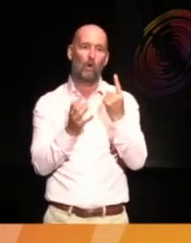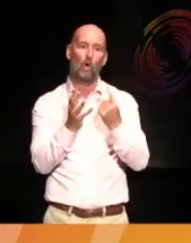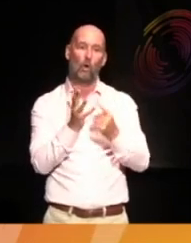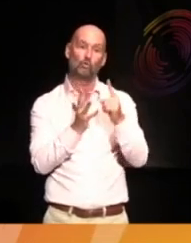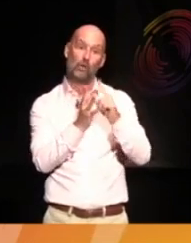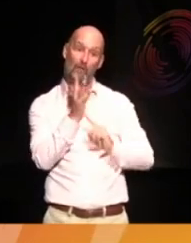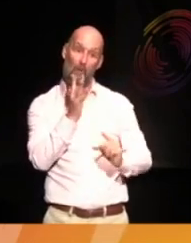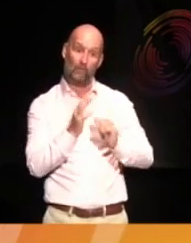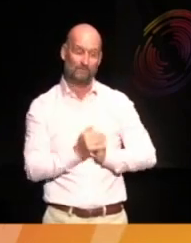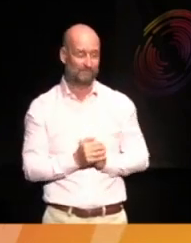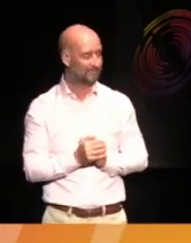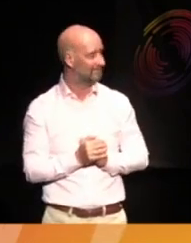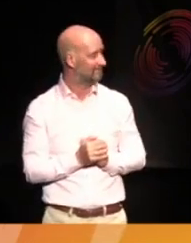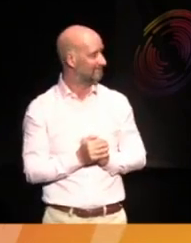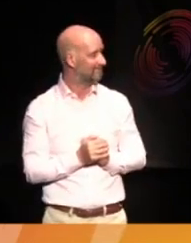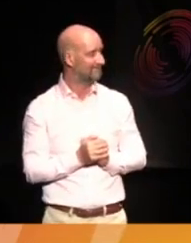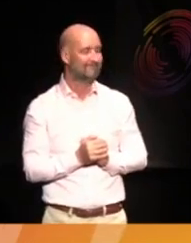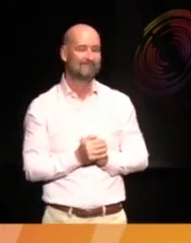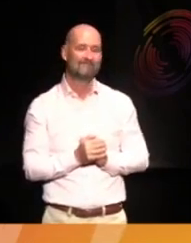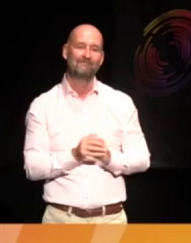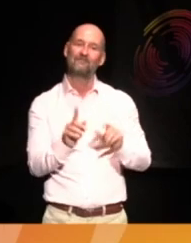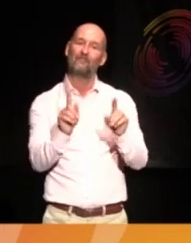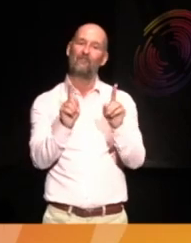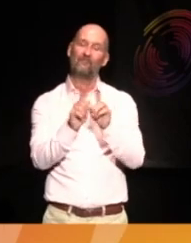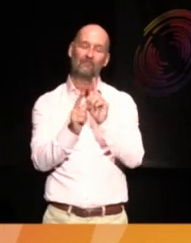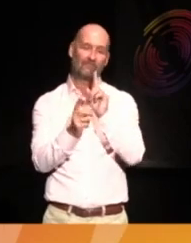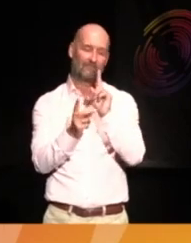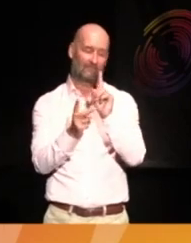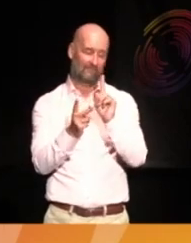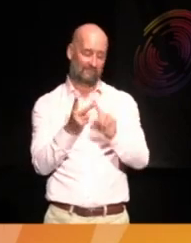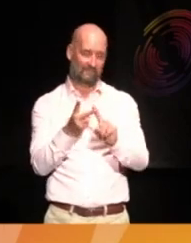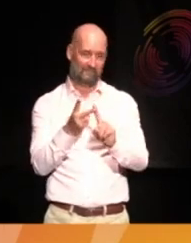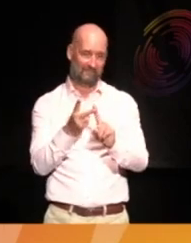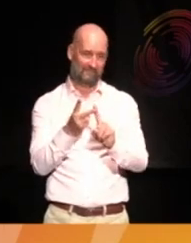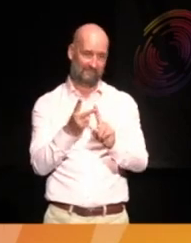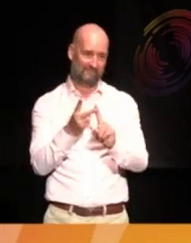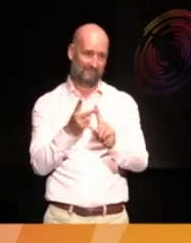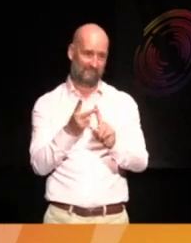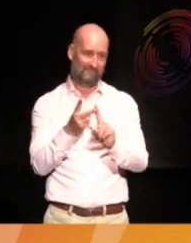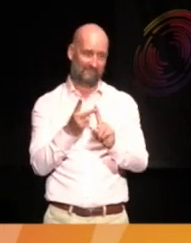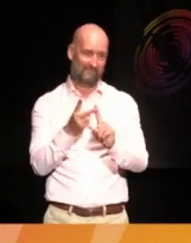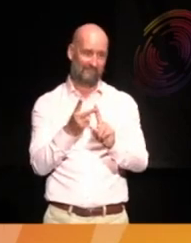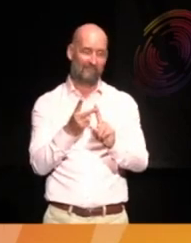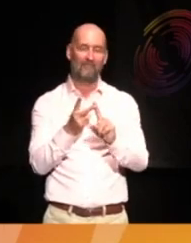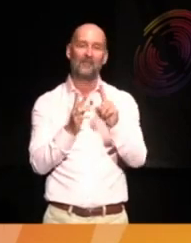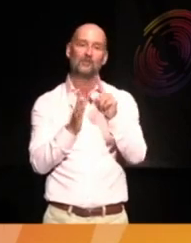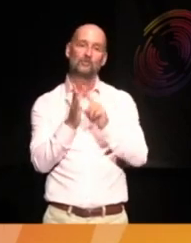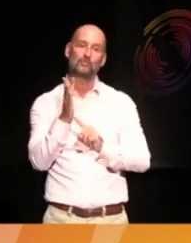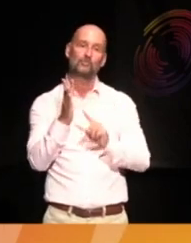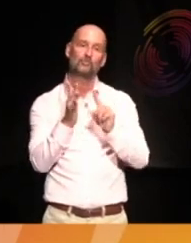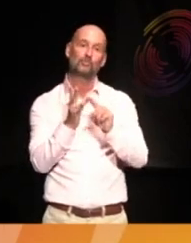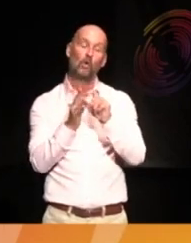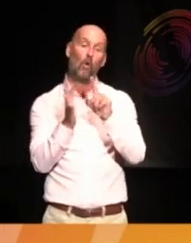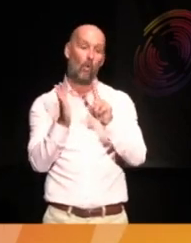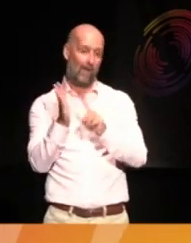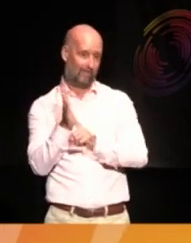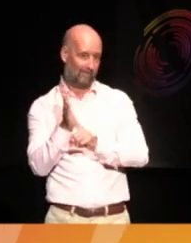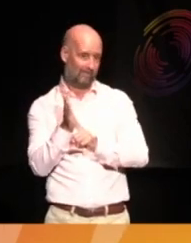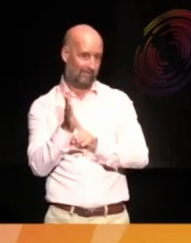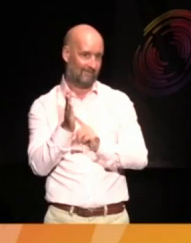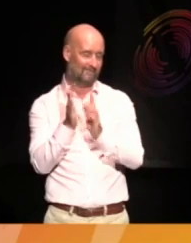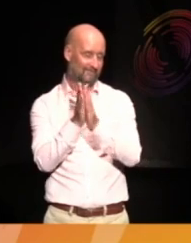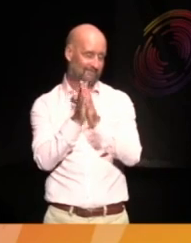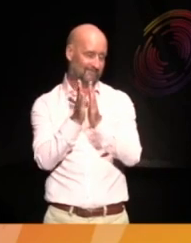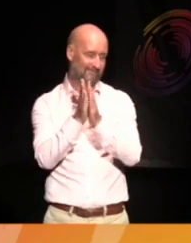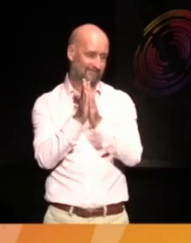and to Joelle and, yeah, let's